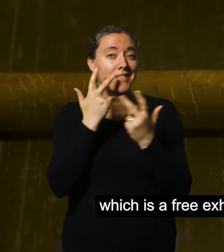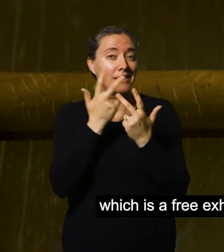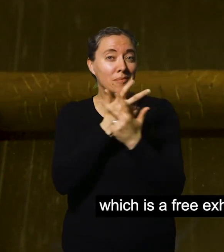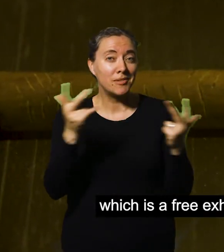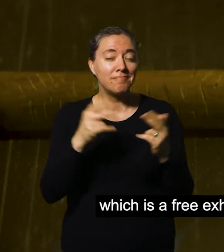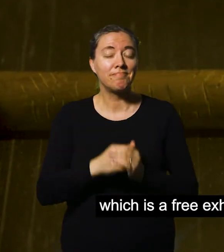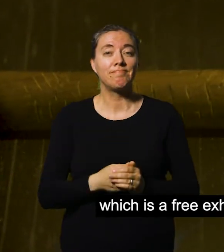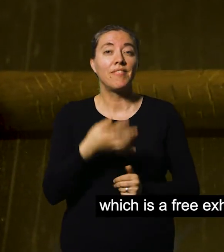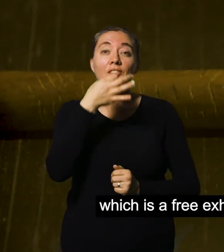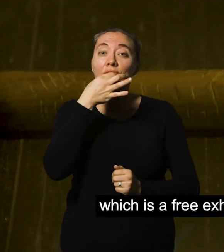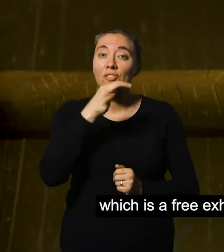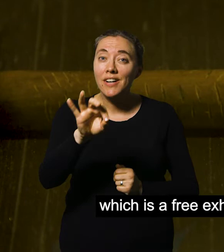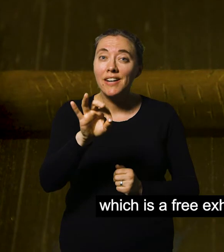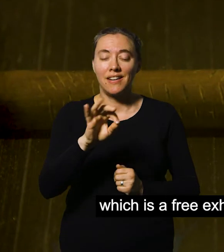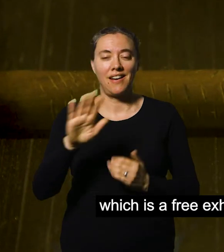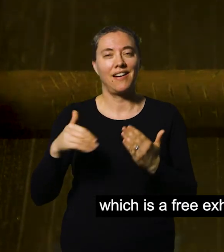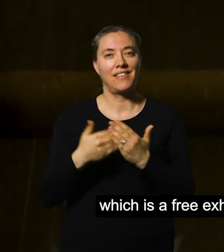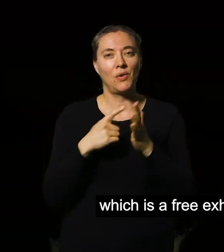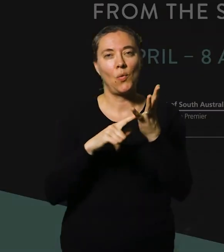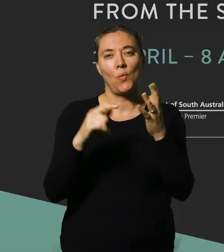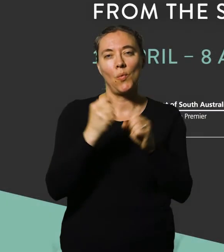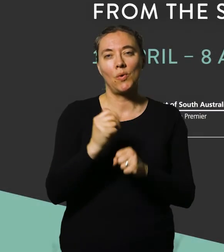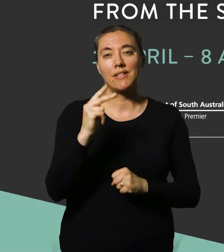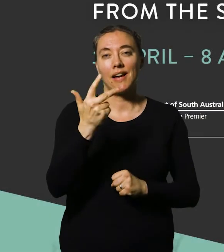and it'll be running till the 8th of August.